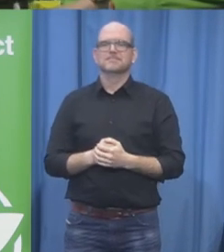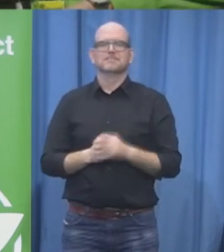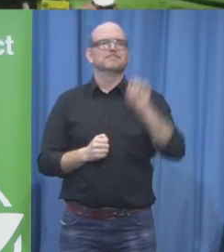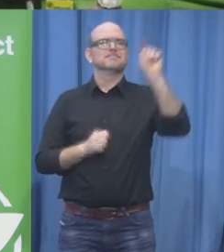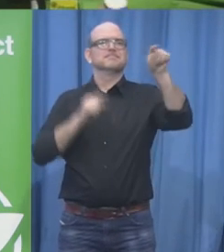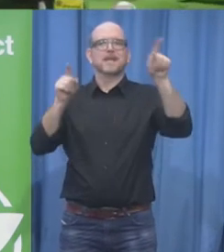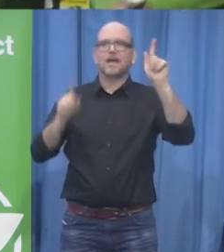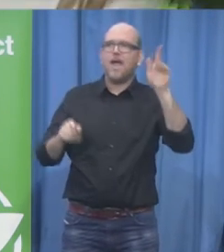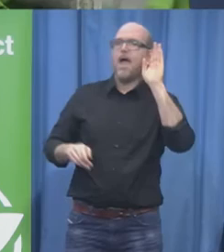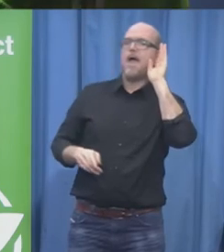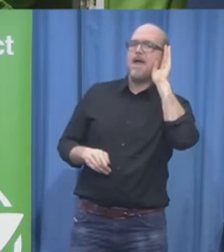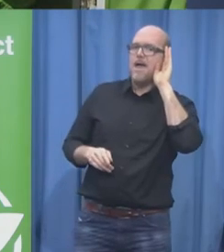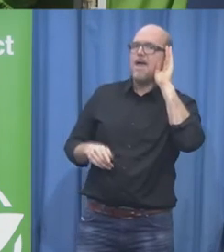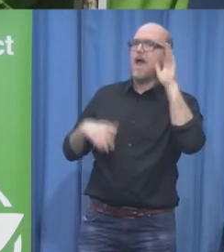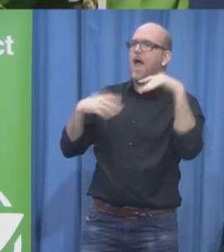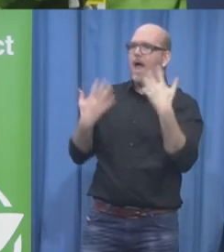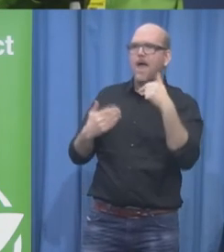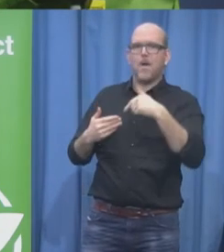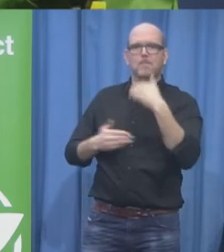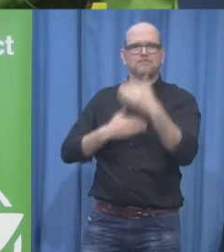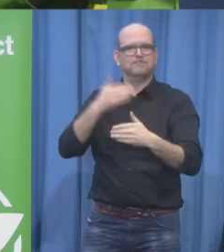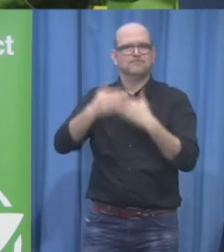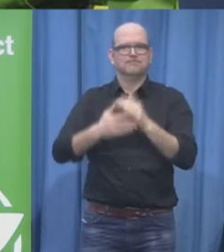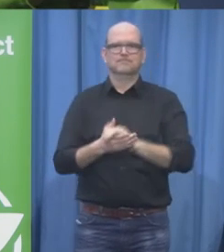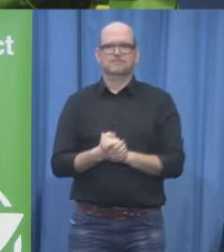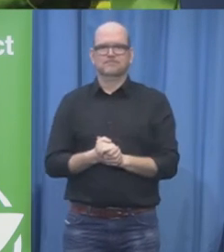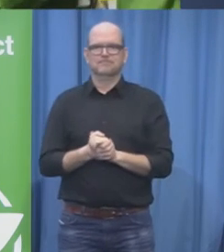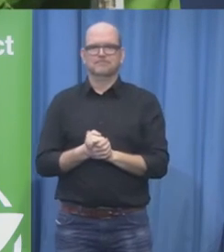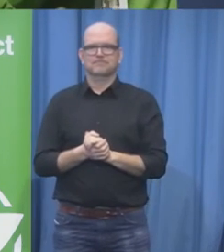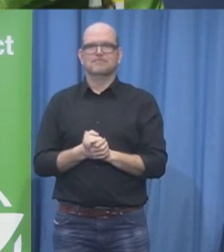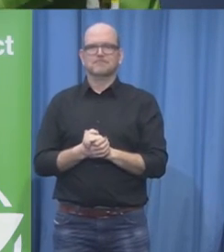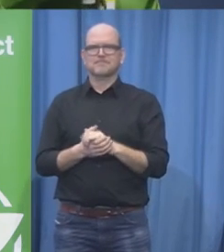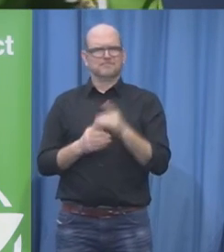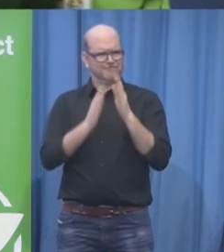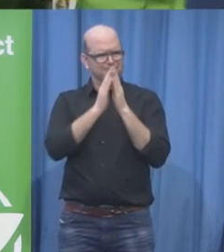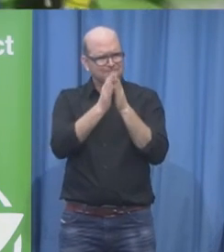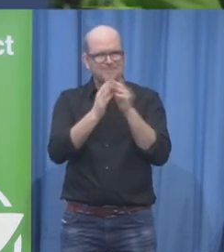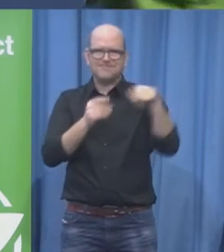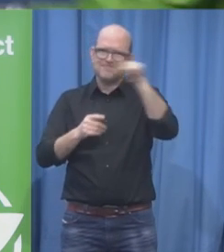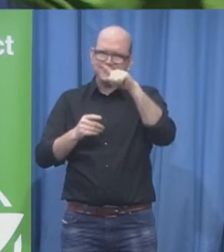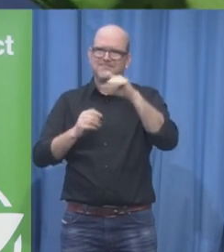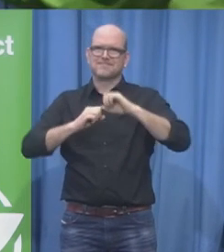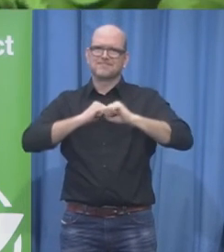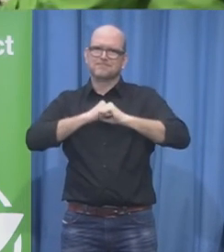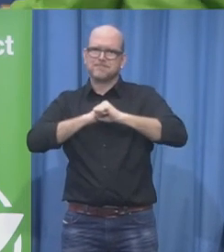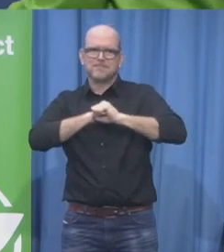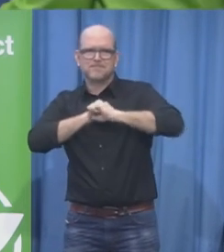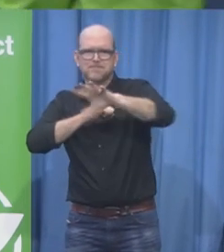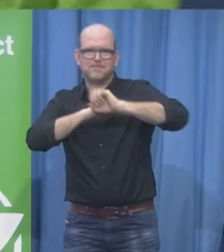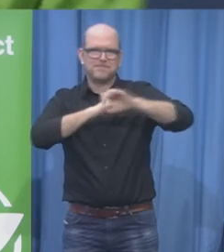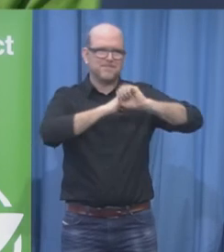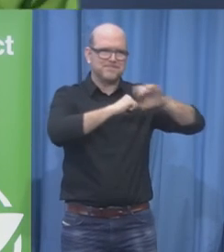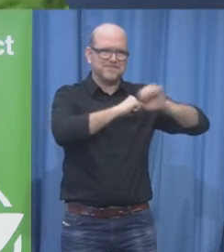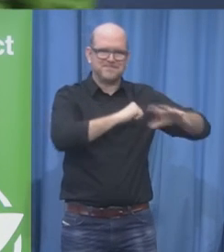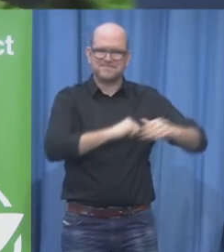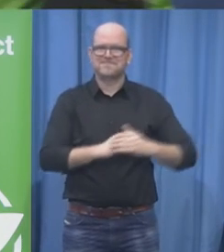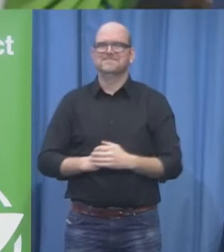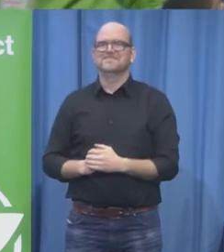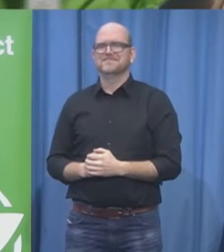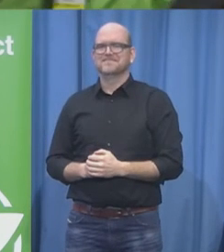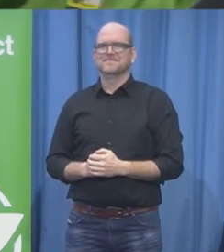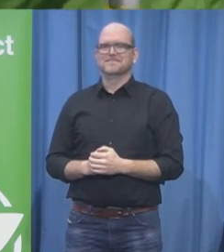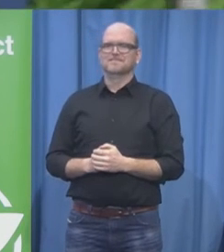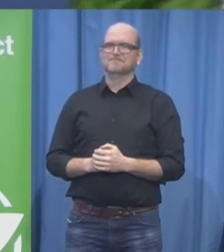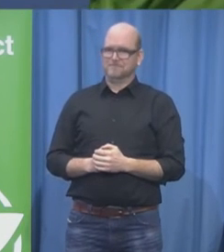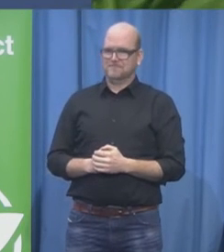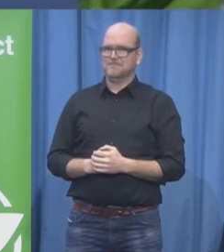passionate about this the others don't know what they're missing out on and we've got to get them to hear it so please be aware that you can connect through Twitter